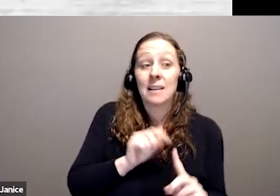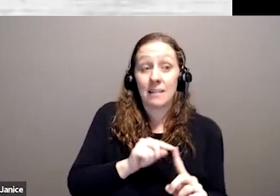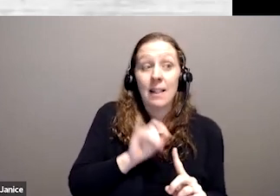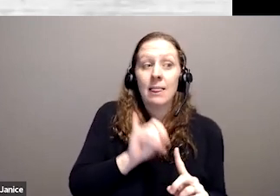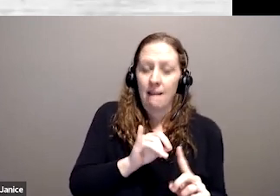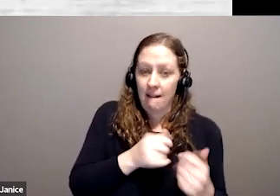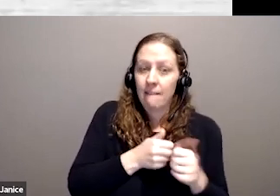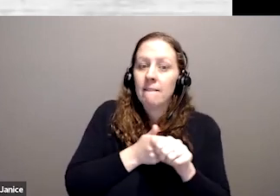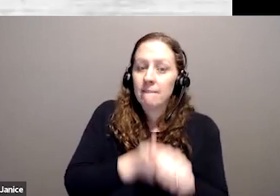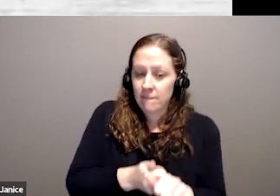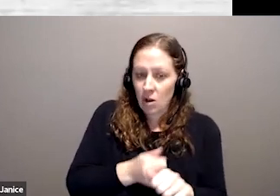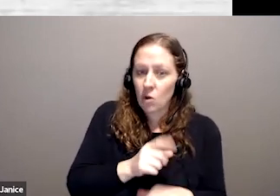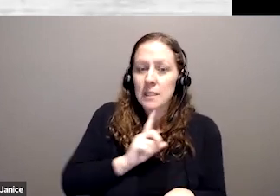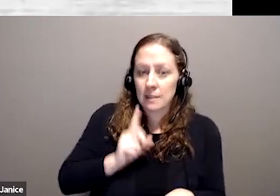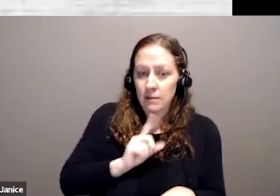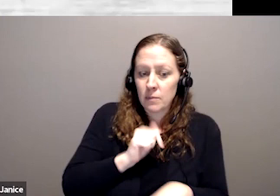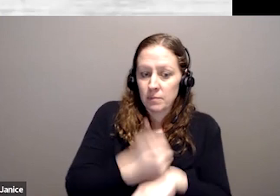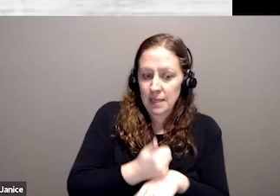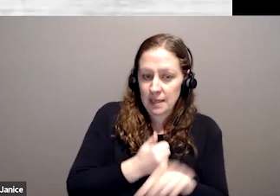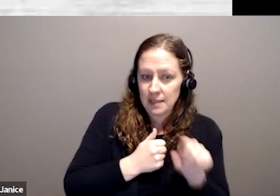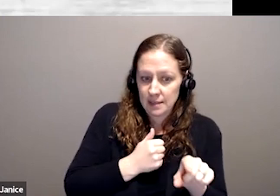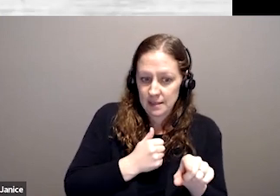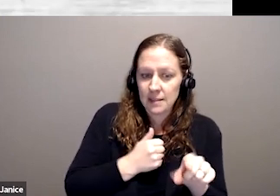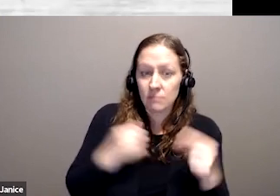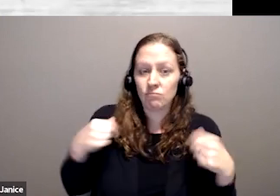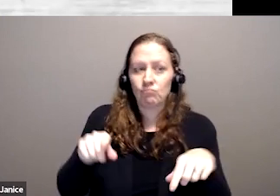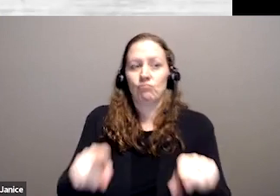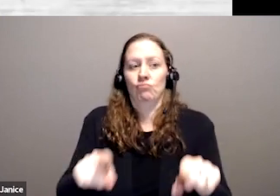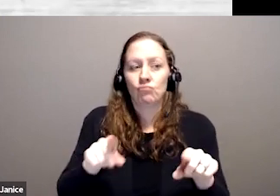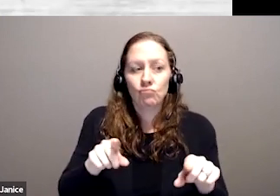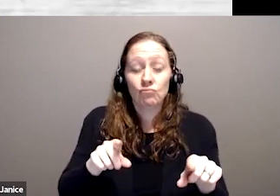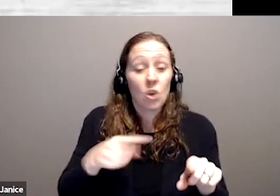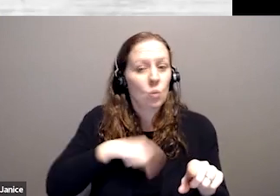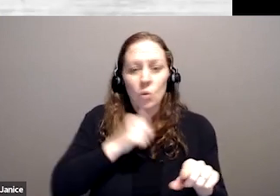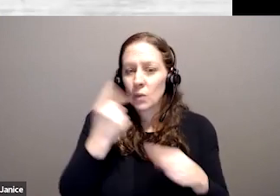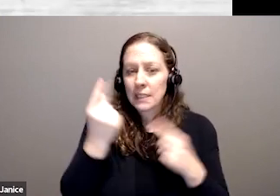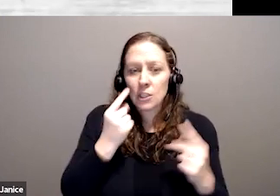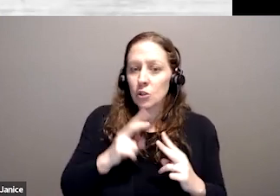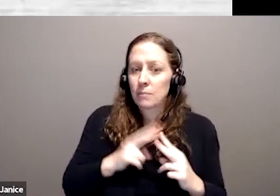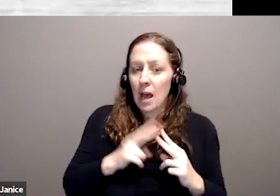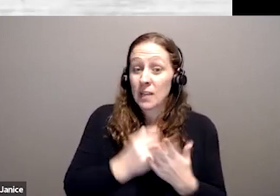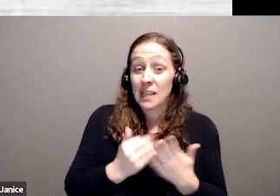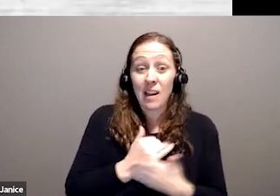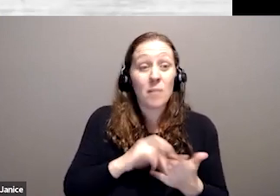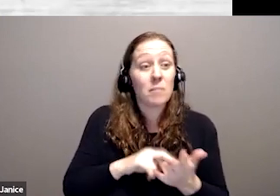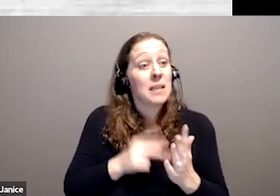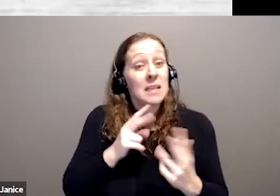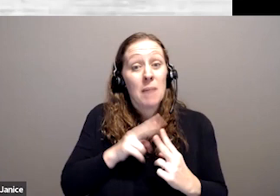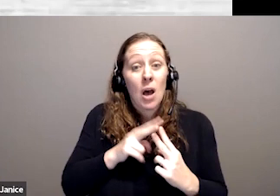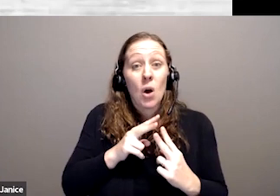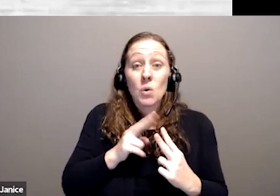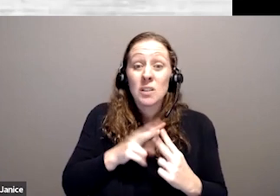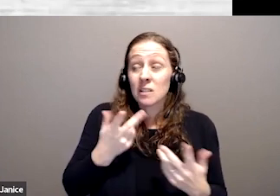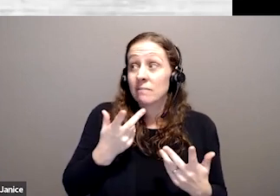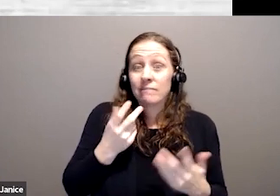as CPP itself is a single base benefit unit. We don't take into the spouse's income. The spouse could be a millionaire, male or female.